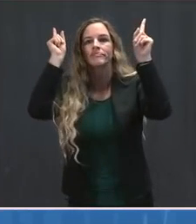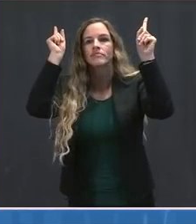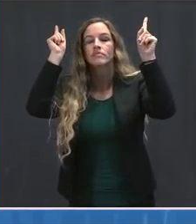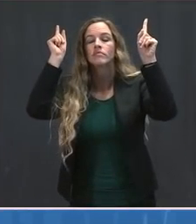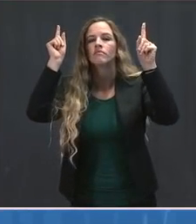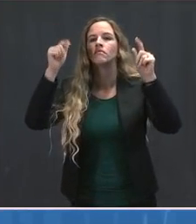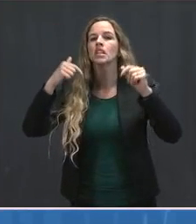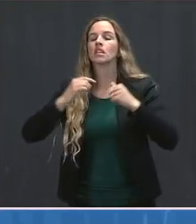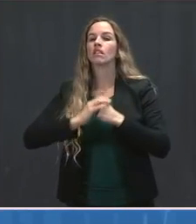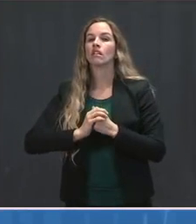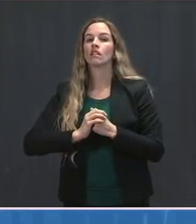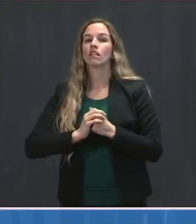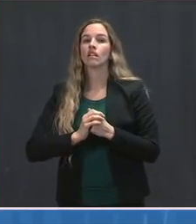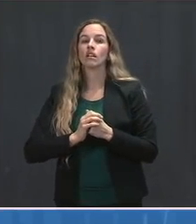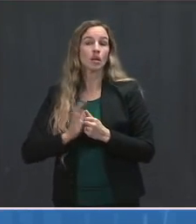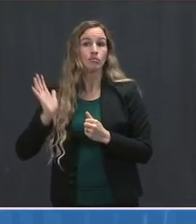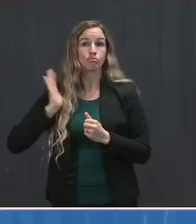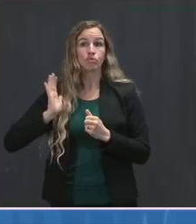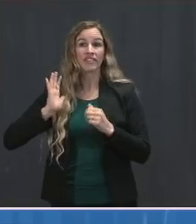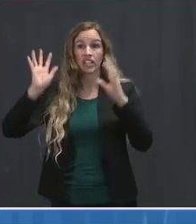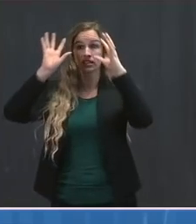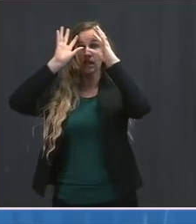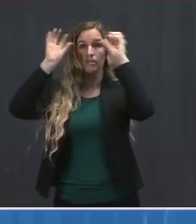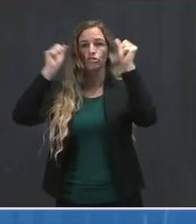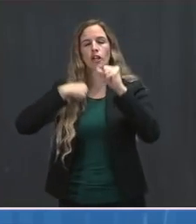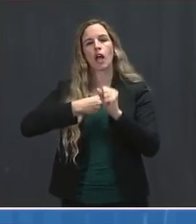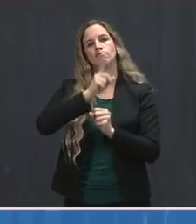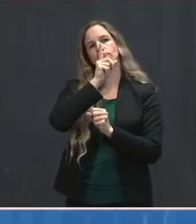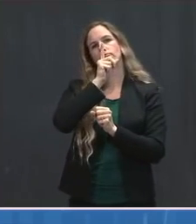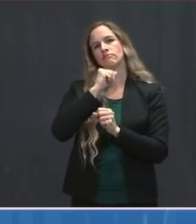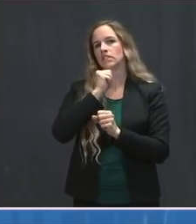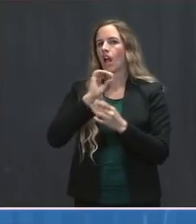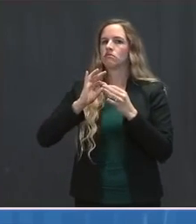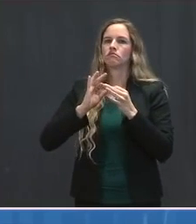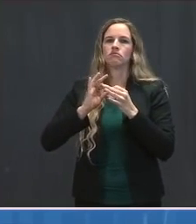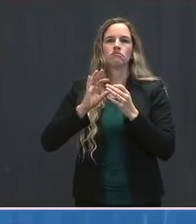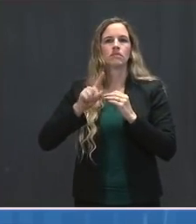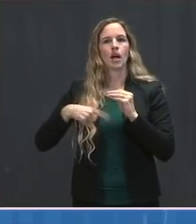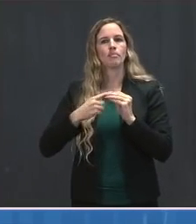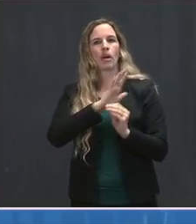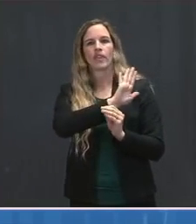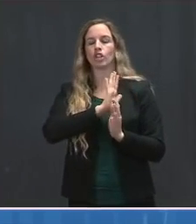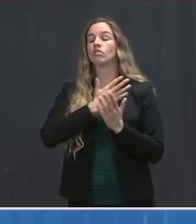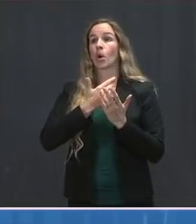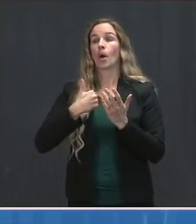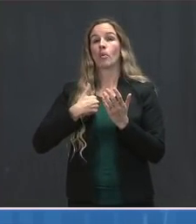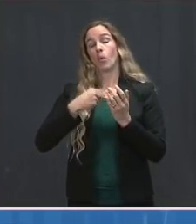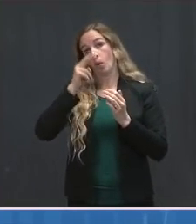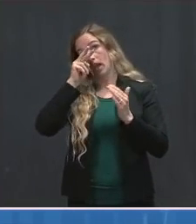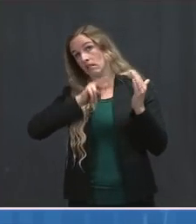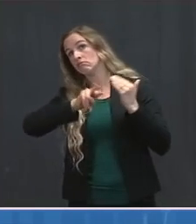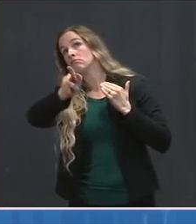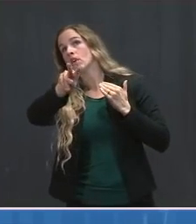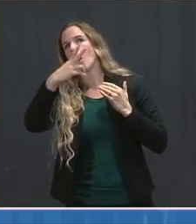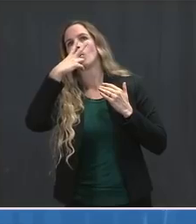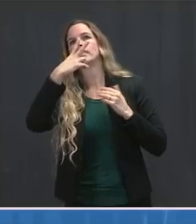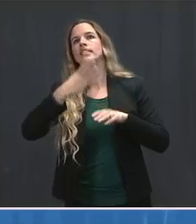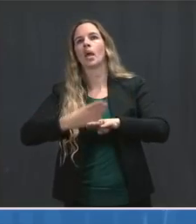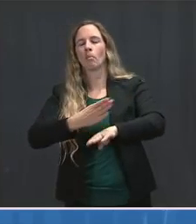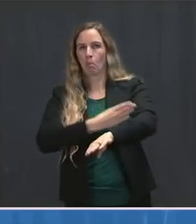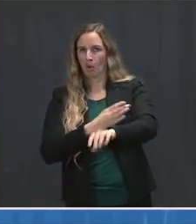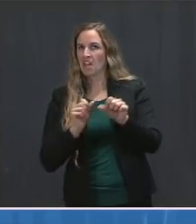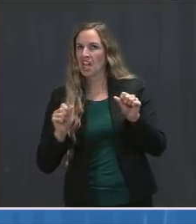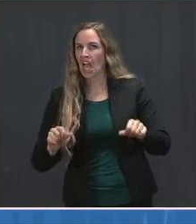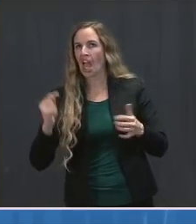administration before ours that weren't here. I mean, we're looking forward. We see lots of improvement opportunities. I think we've taken some,